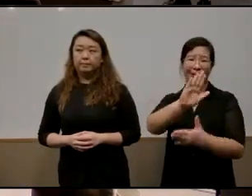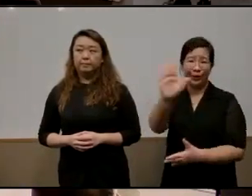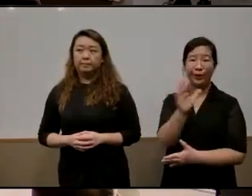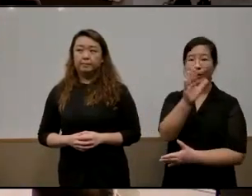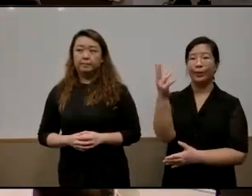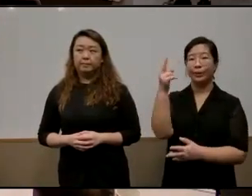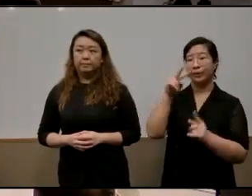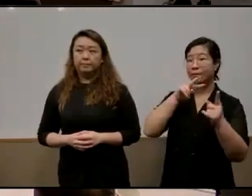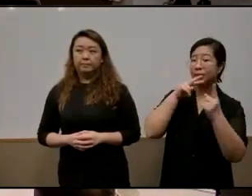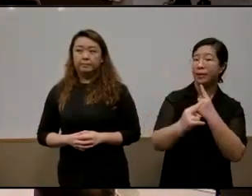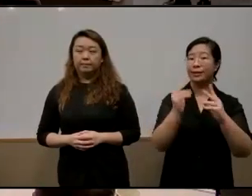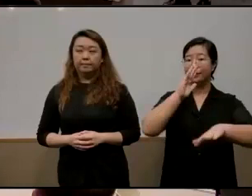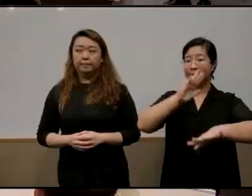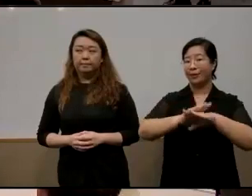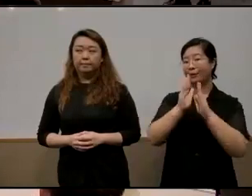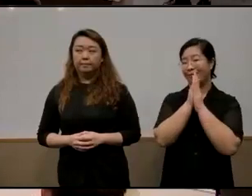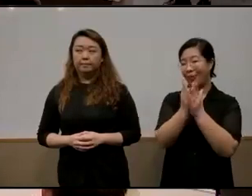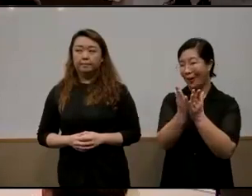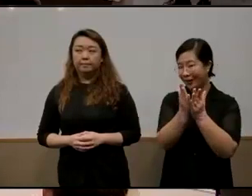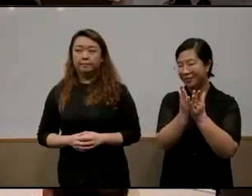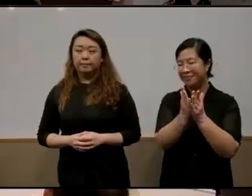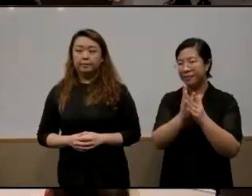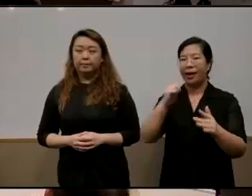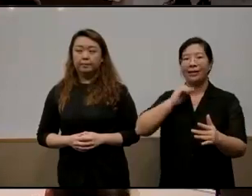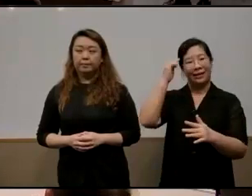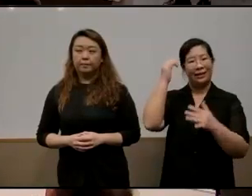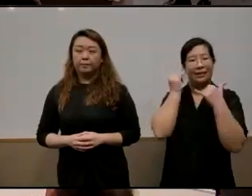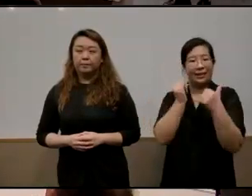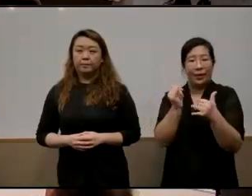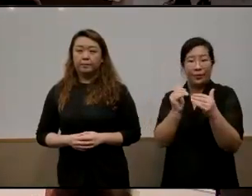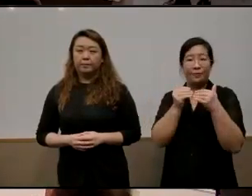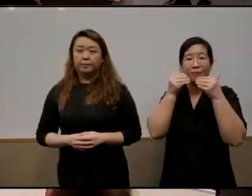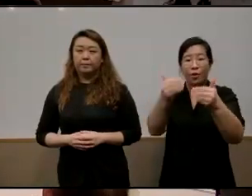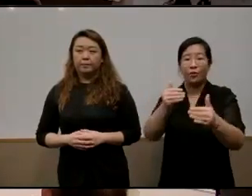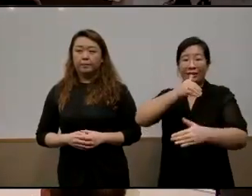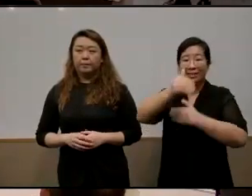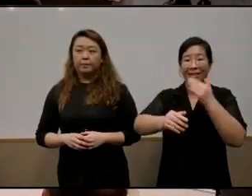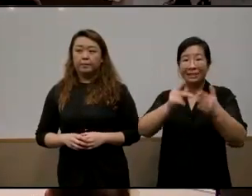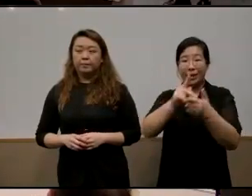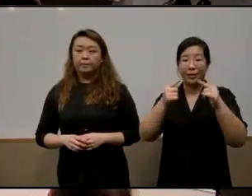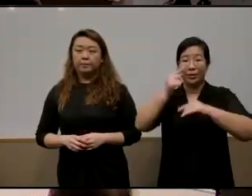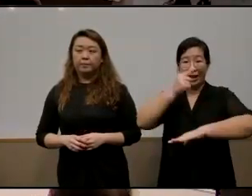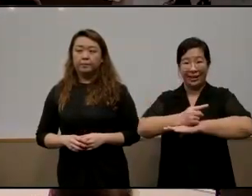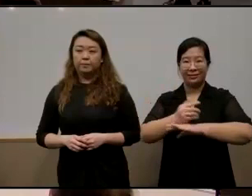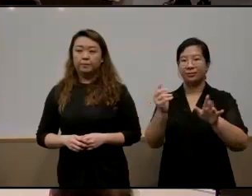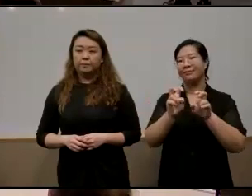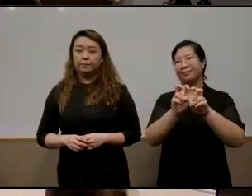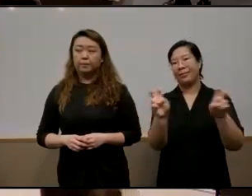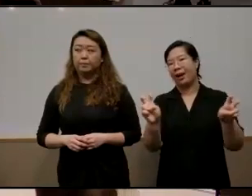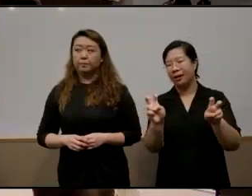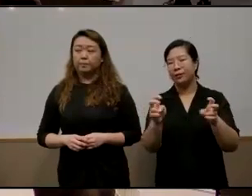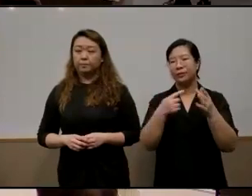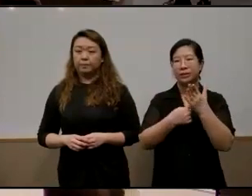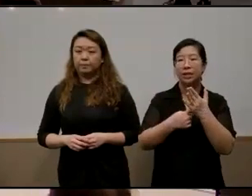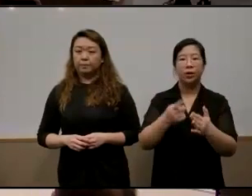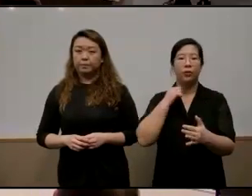on the book i think now we move to the next part of today's session which is our panel discussion we have